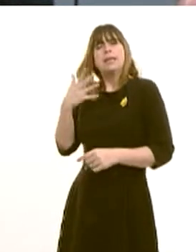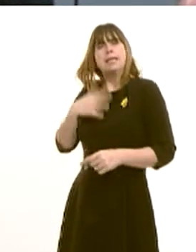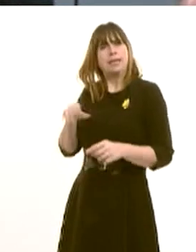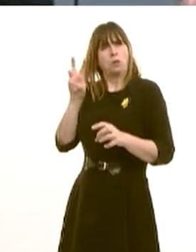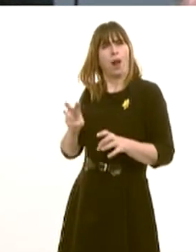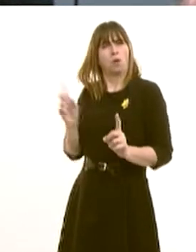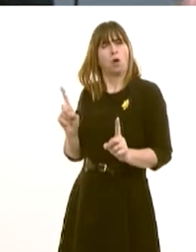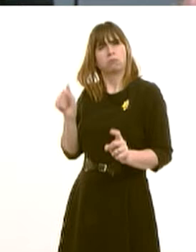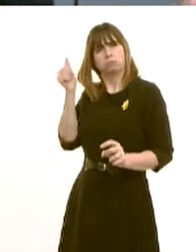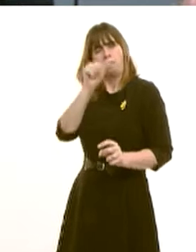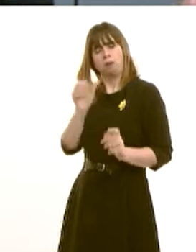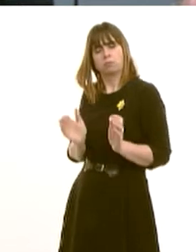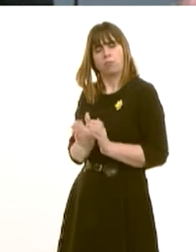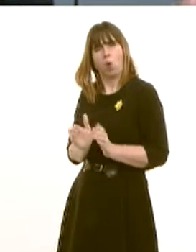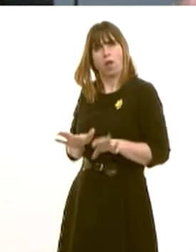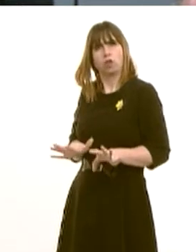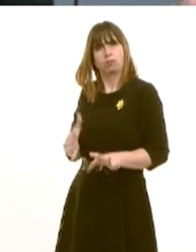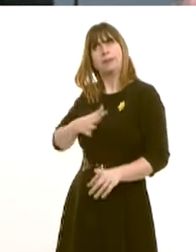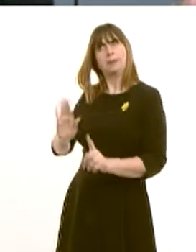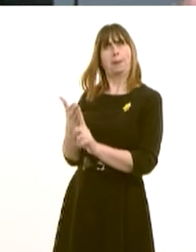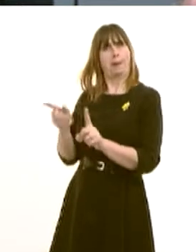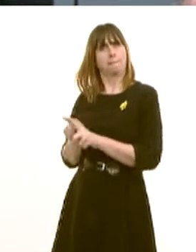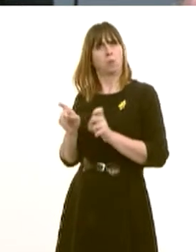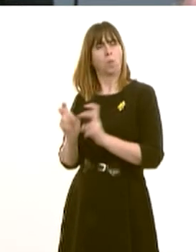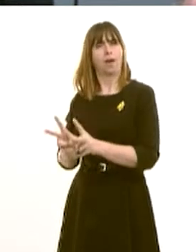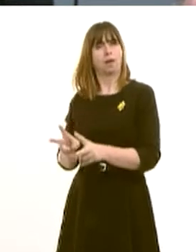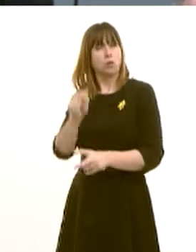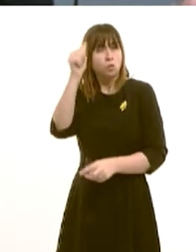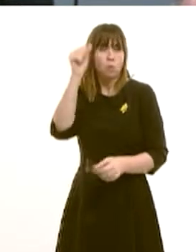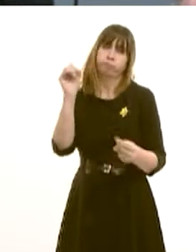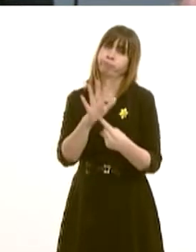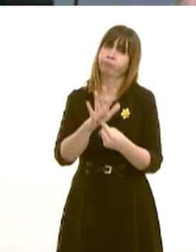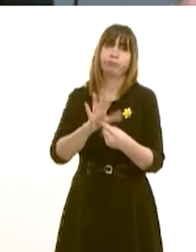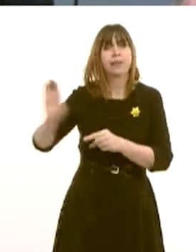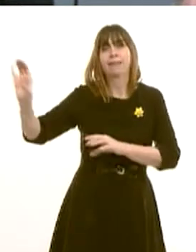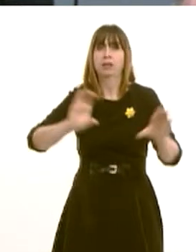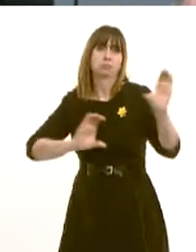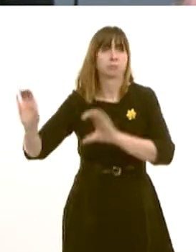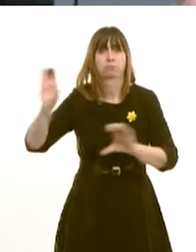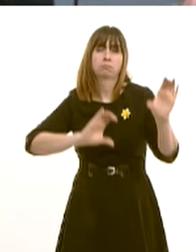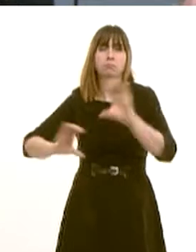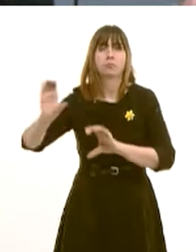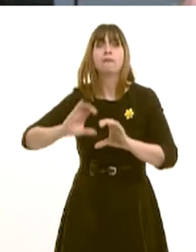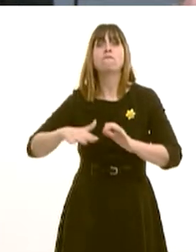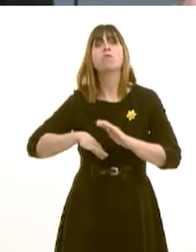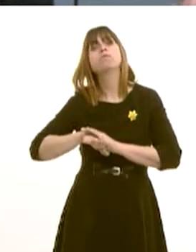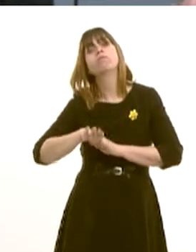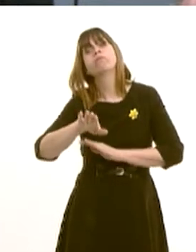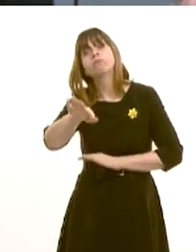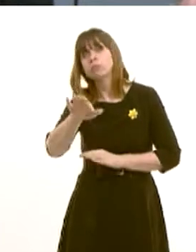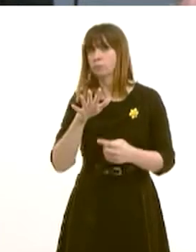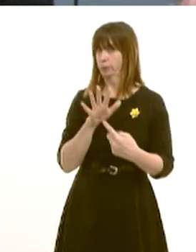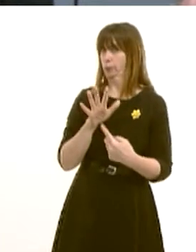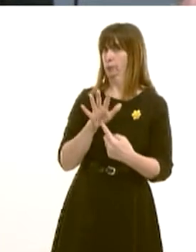country. How important the attraction of this investment is to Wales, both for the future of this generation and future generations. Will the minister